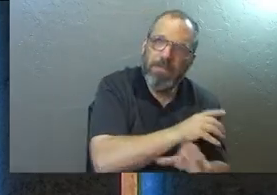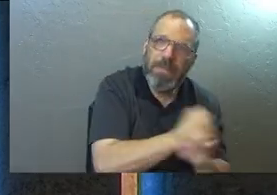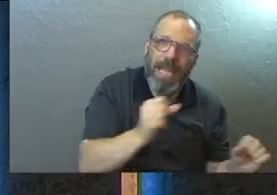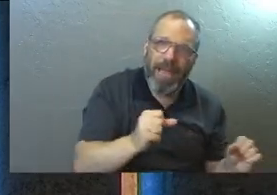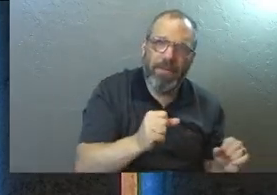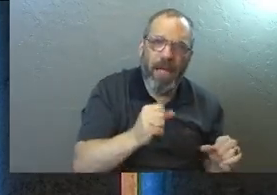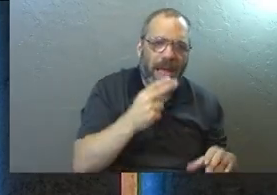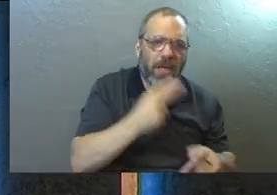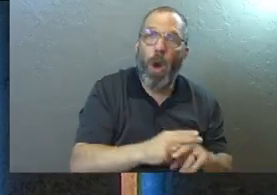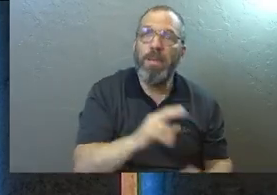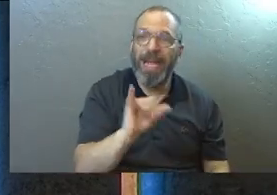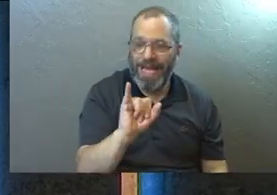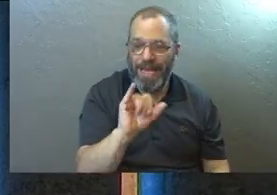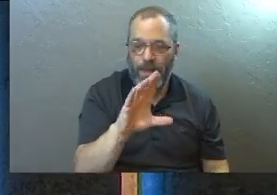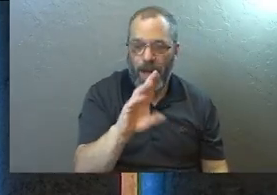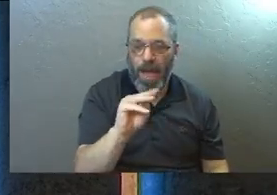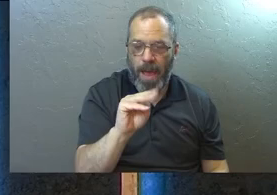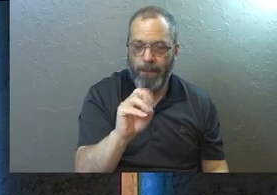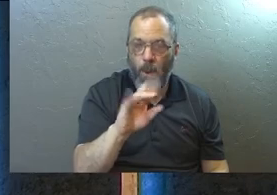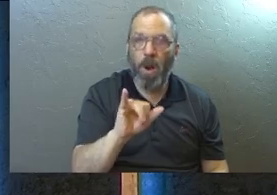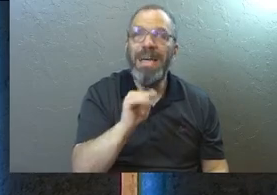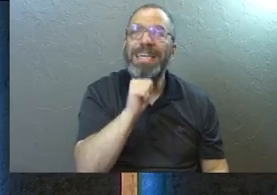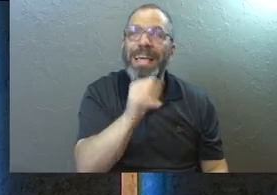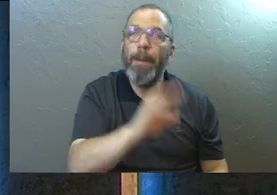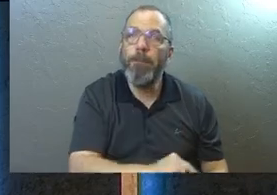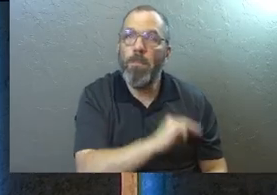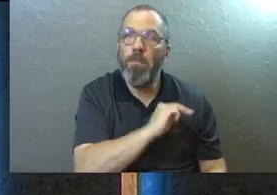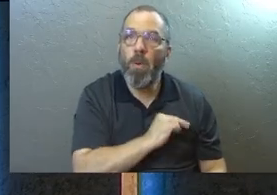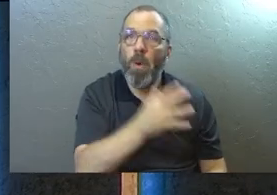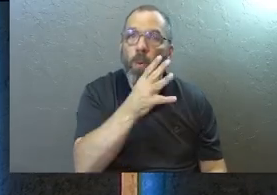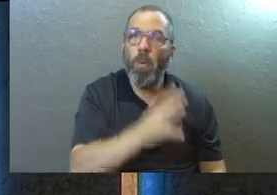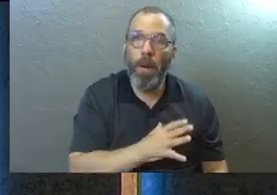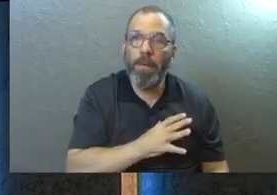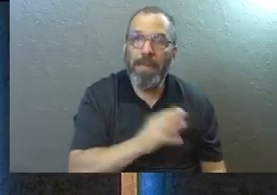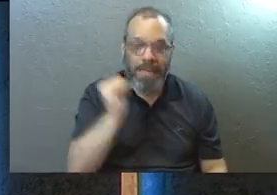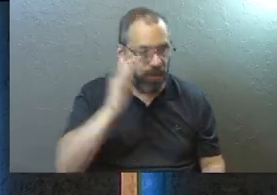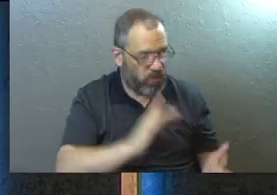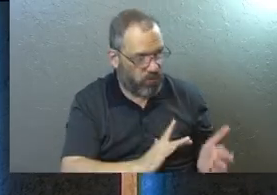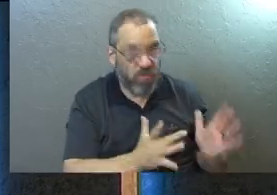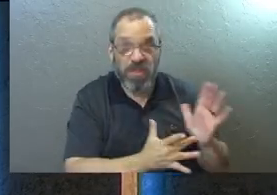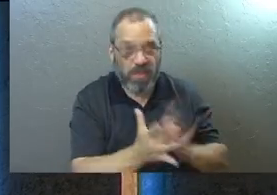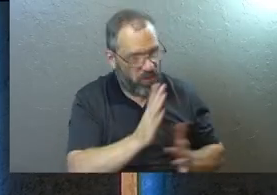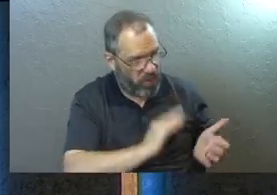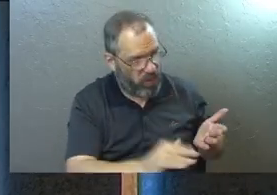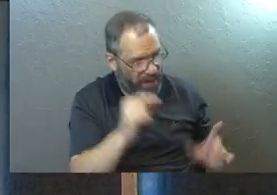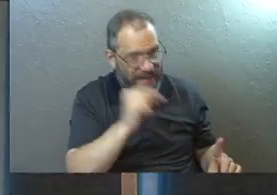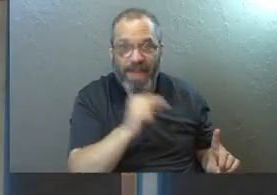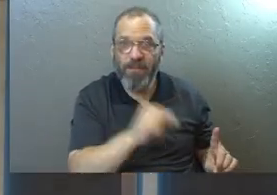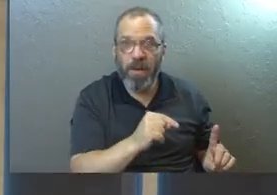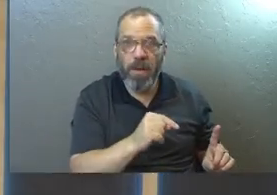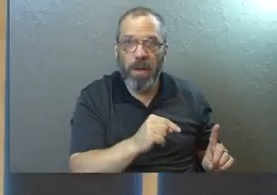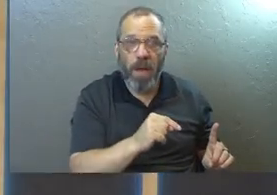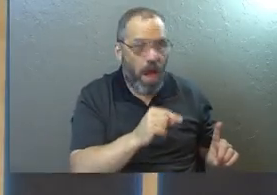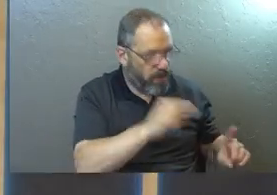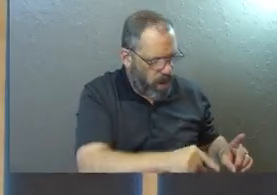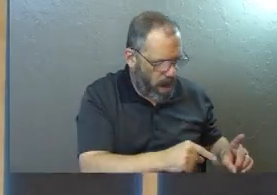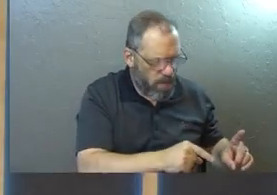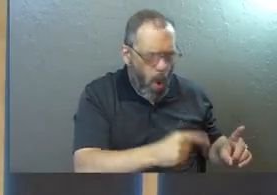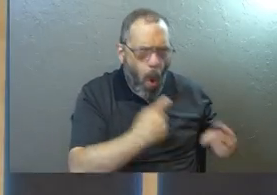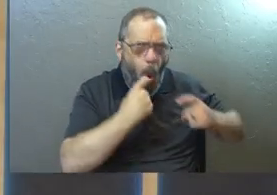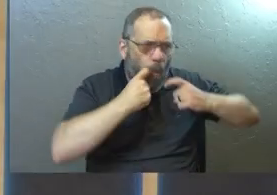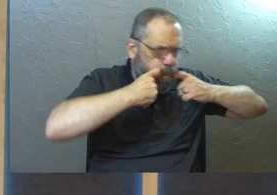saved. It calls her an immoral woman. We're going to find out in a few verses that Jesus had forgiven her. And so she goes from